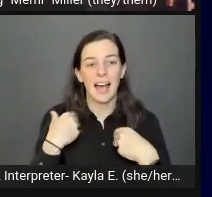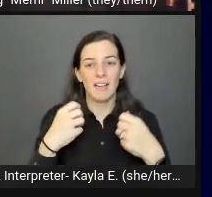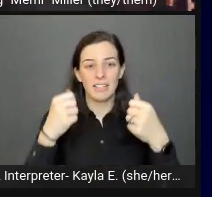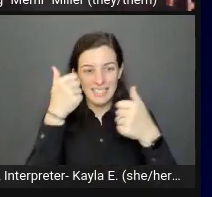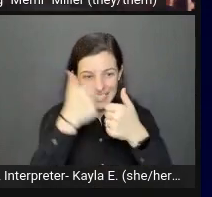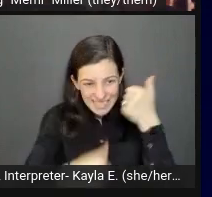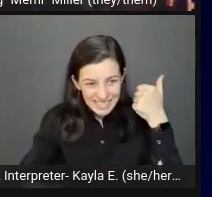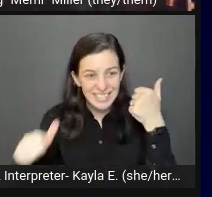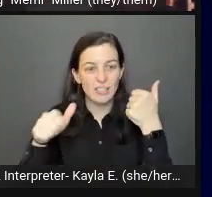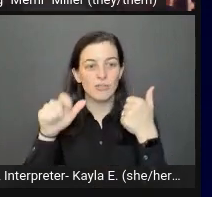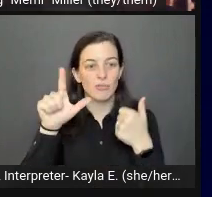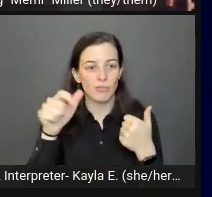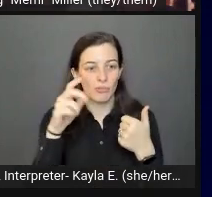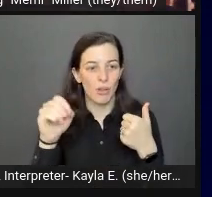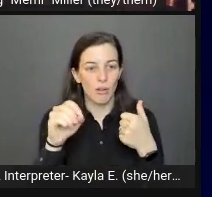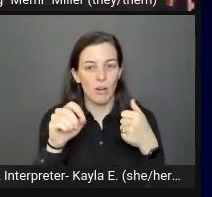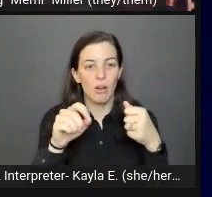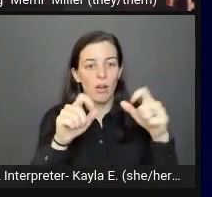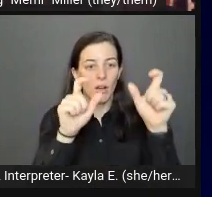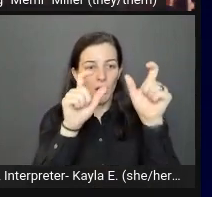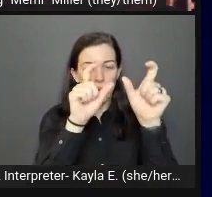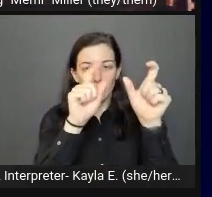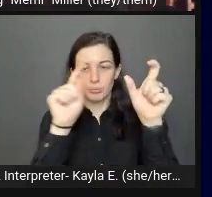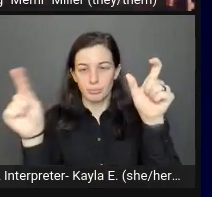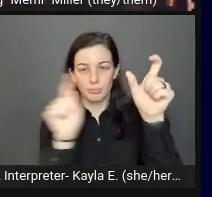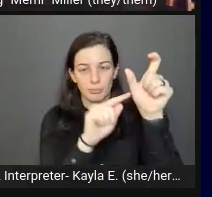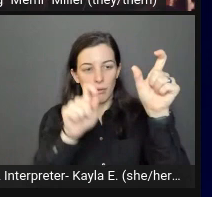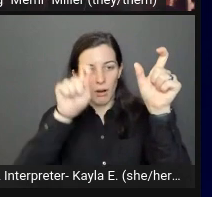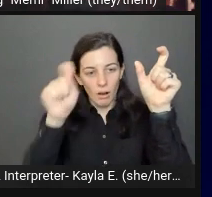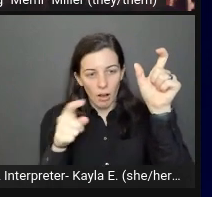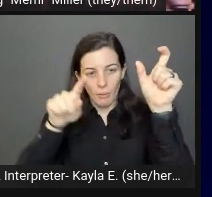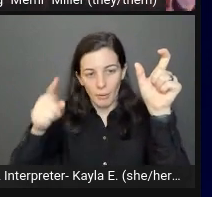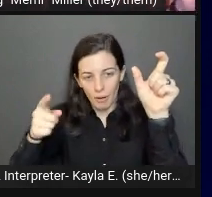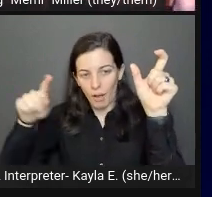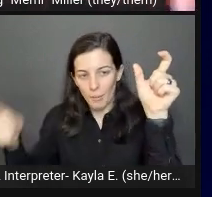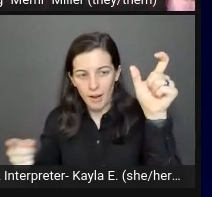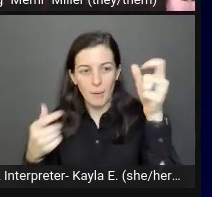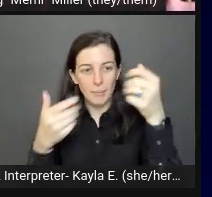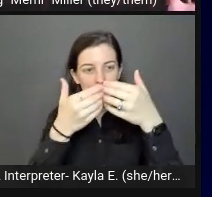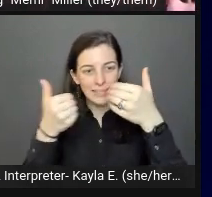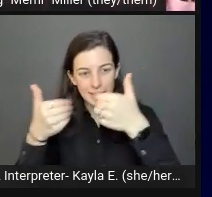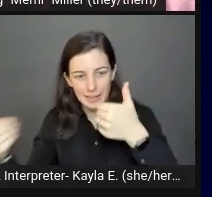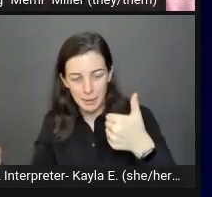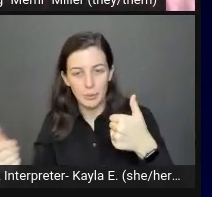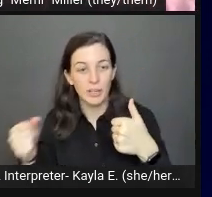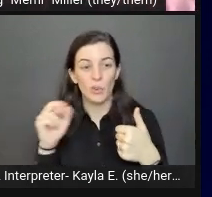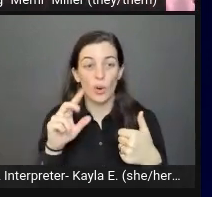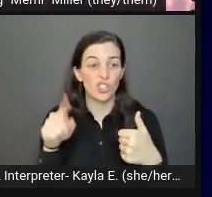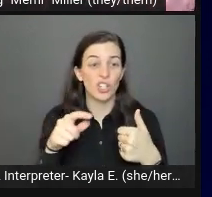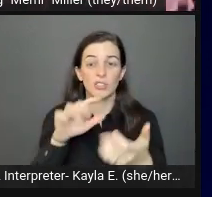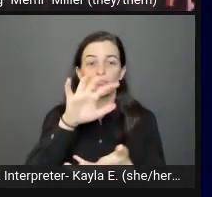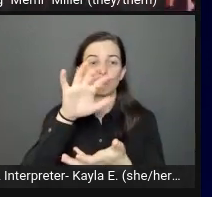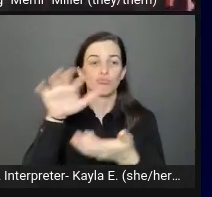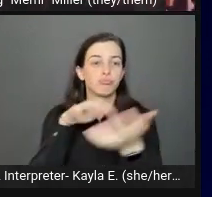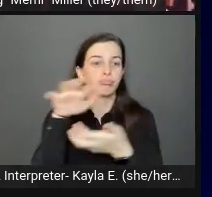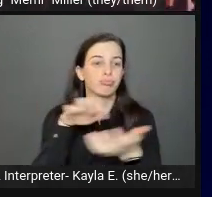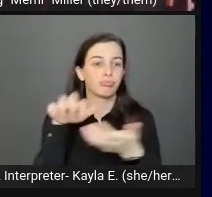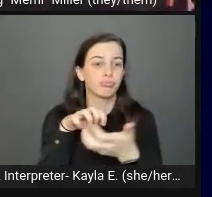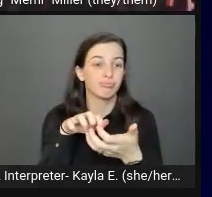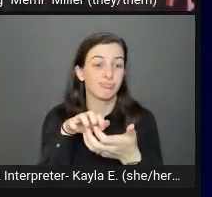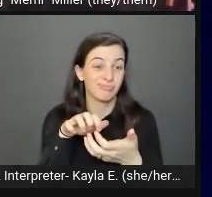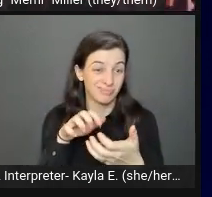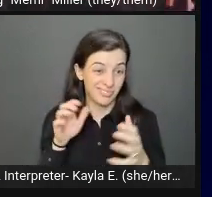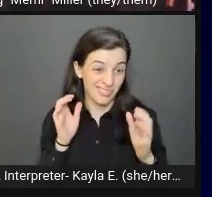company logo using commas or separators or simply a collection of client logos. I'm serious,